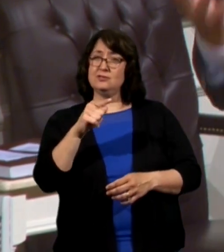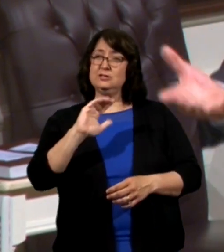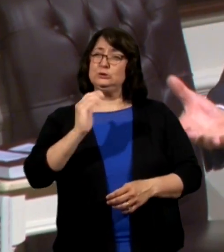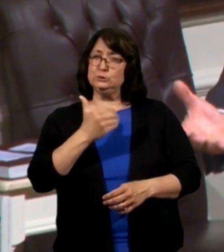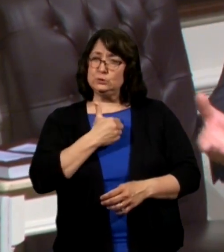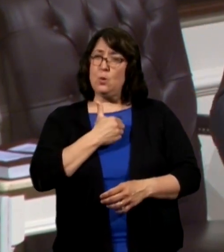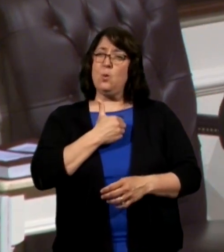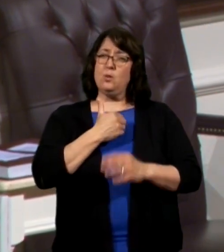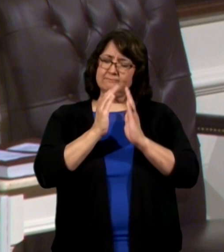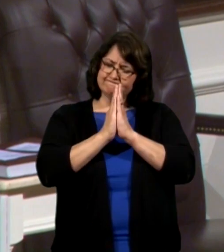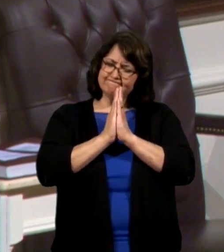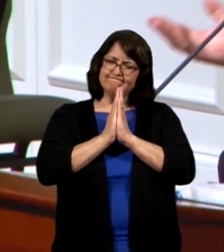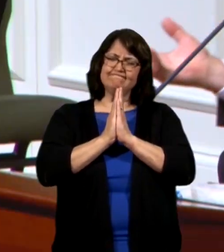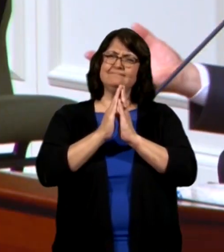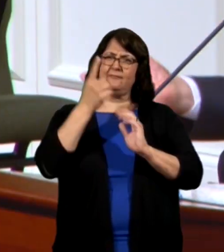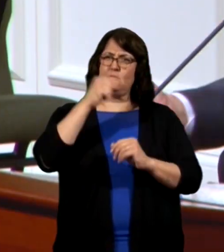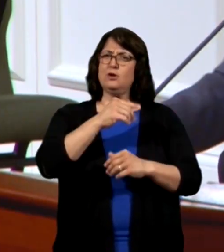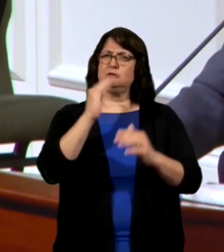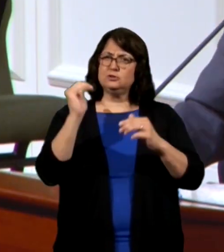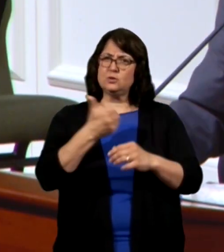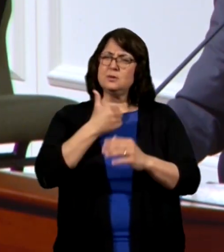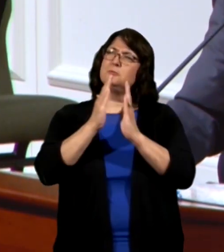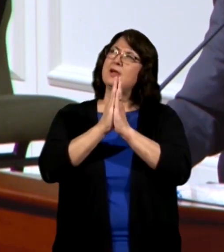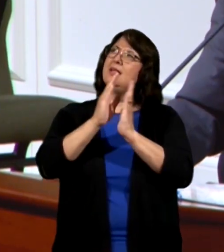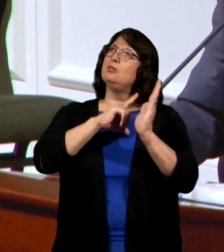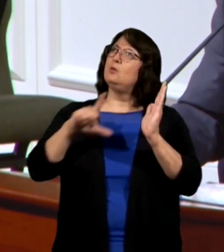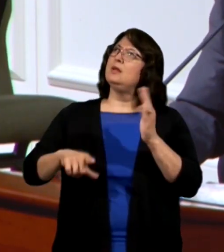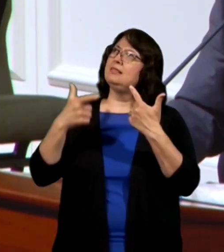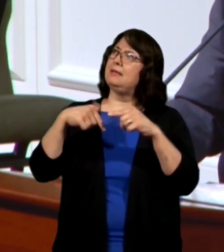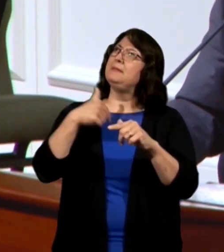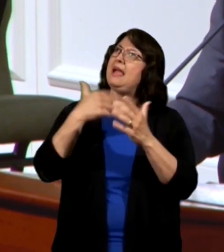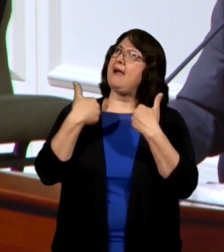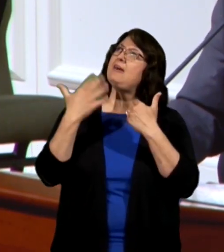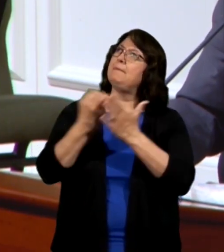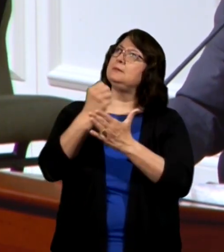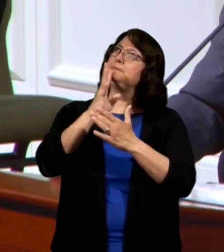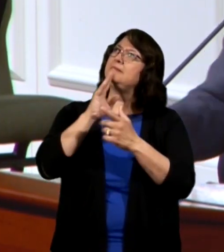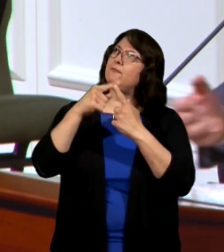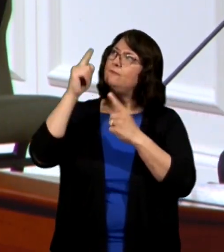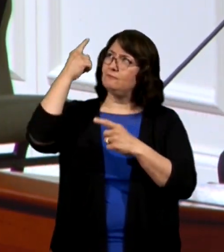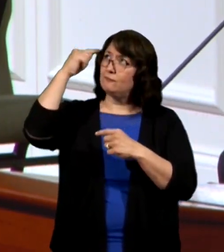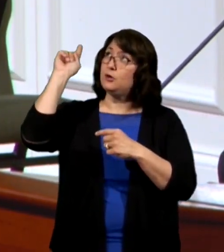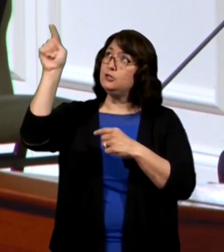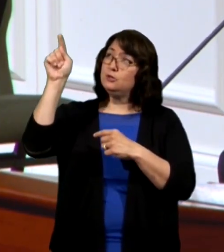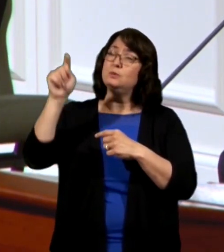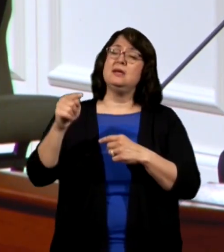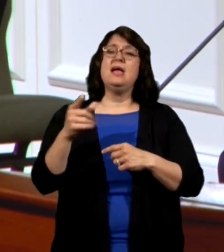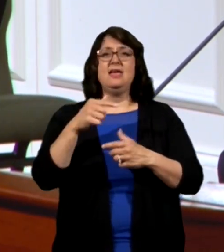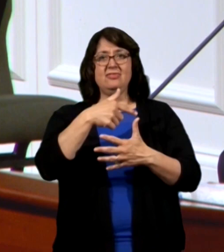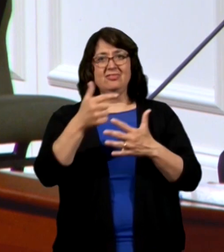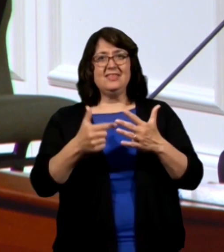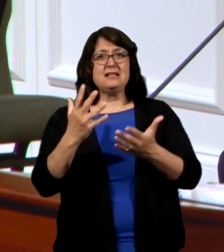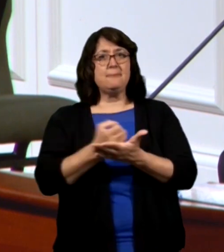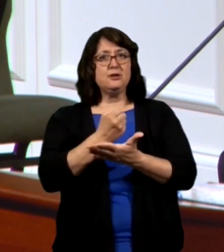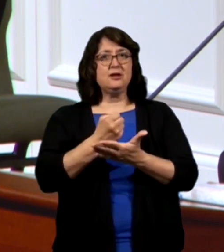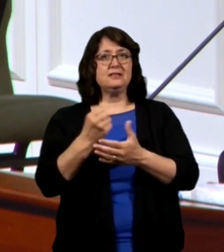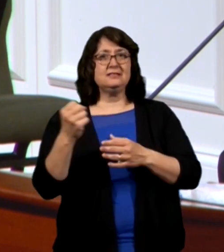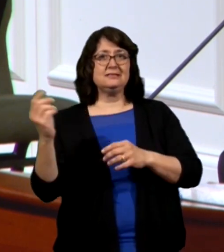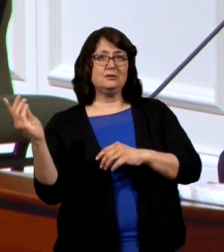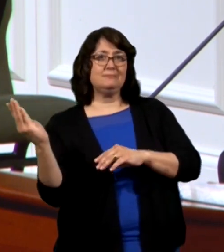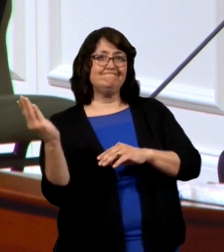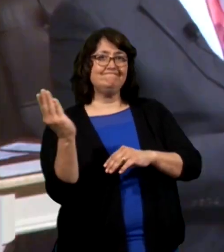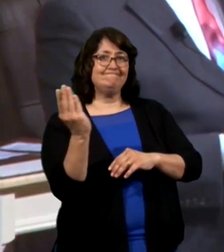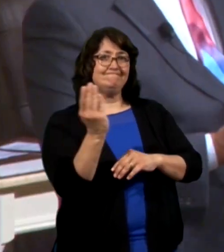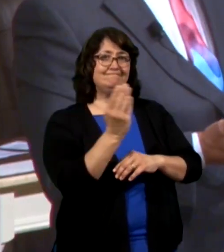if you pray, Lord, please give me an opportunity to speak for you, that those opportunities kind of come sliding